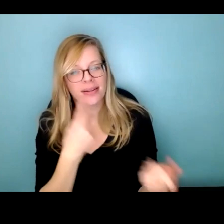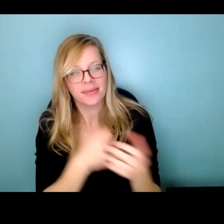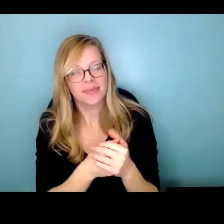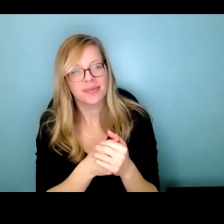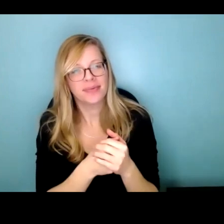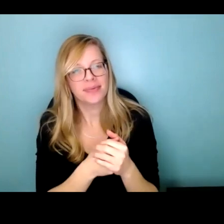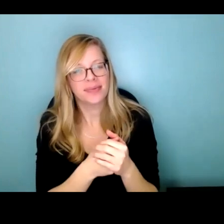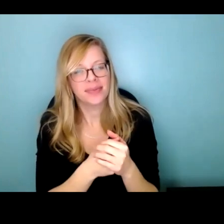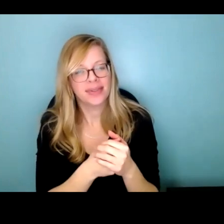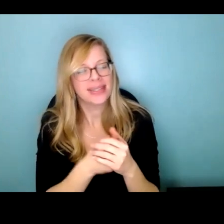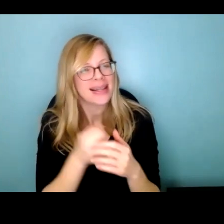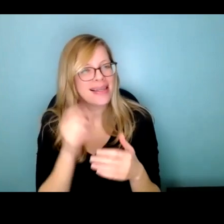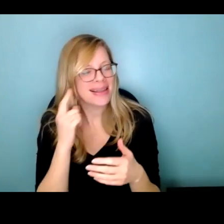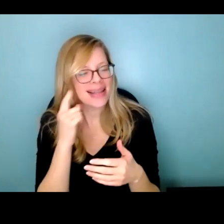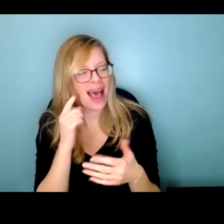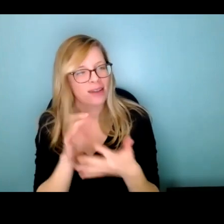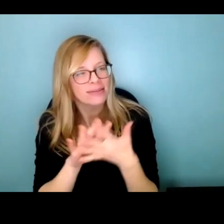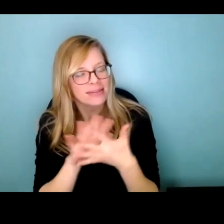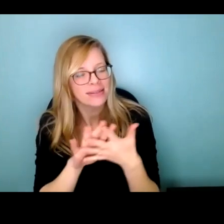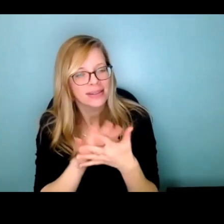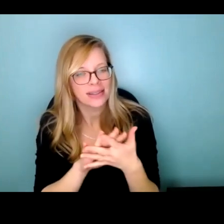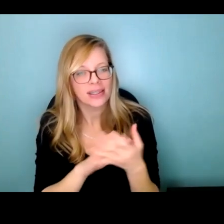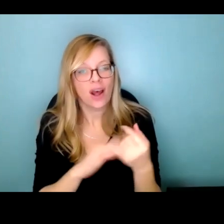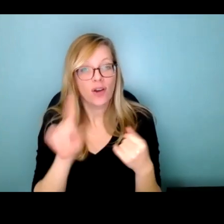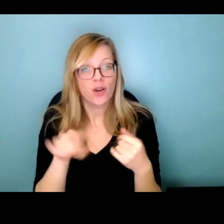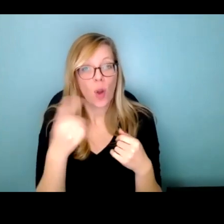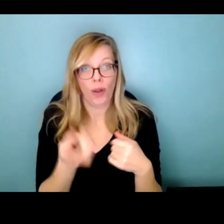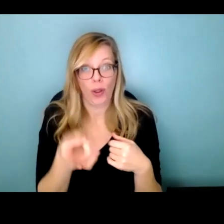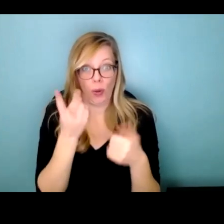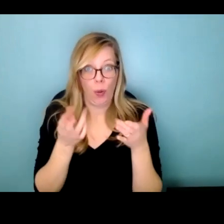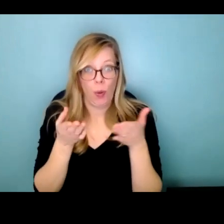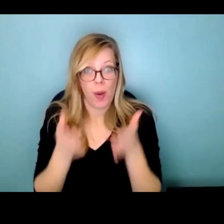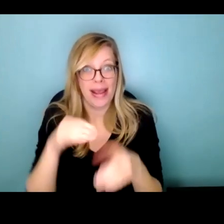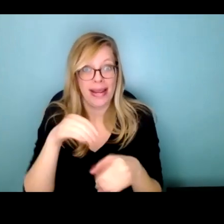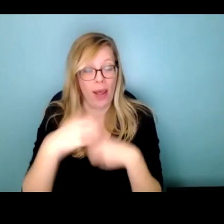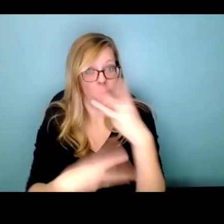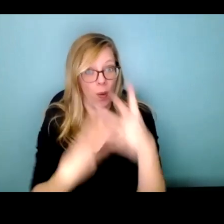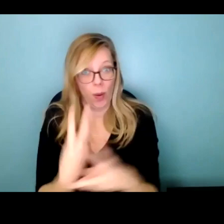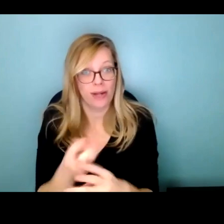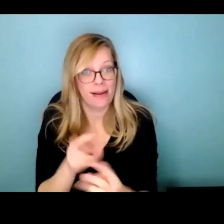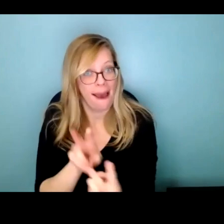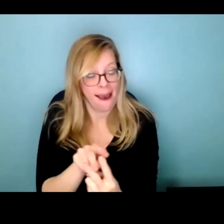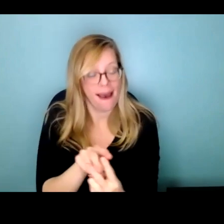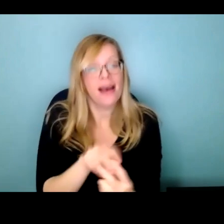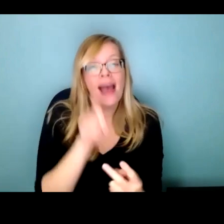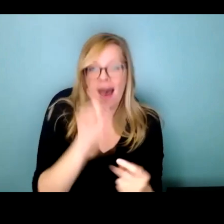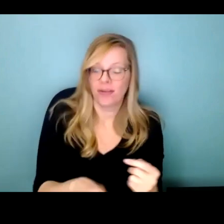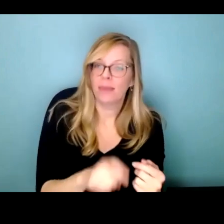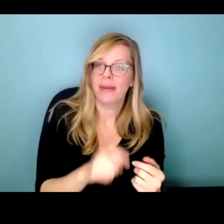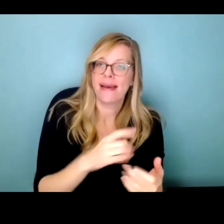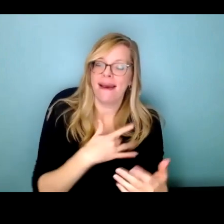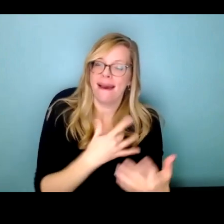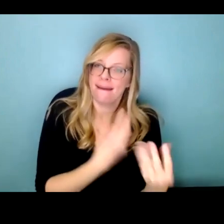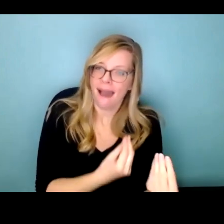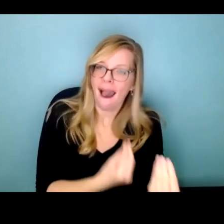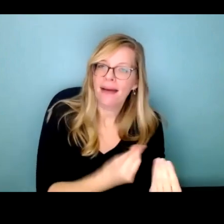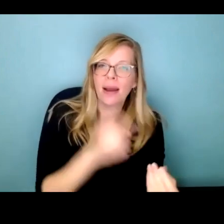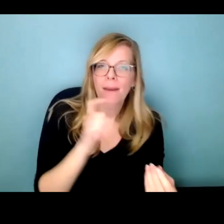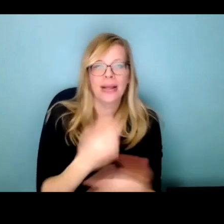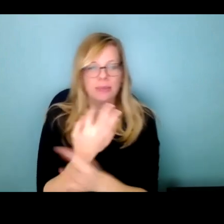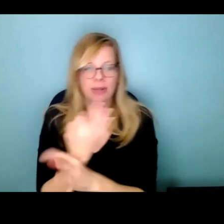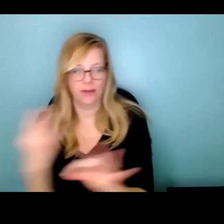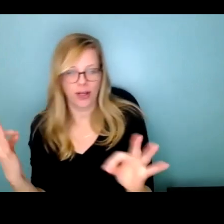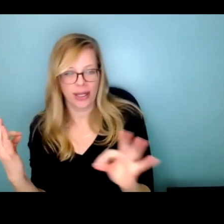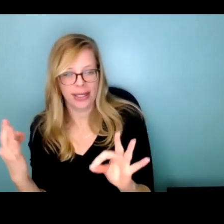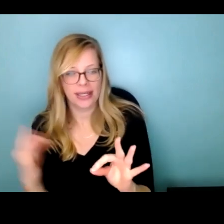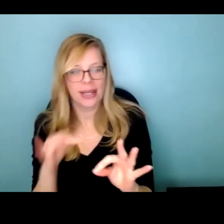there's only two ways in this world to be you gotta be kind and you gotta be free i didn't always do that